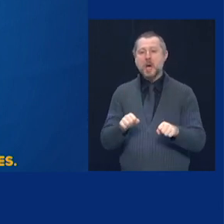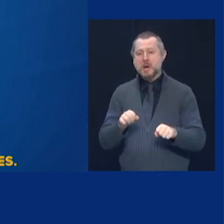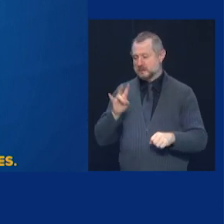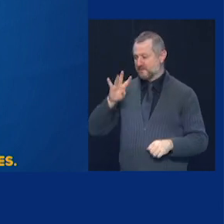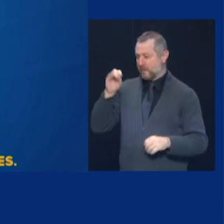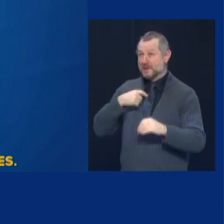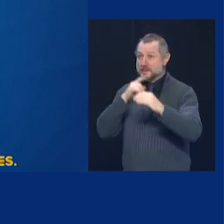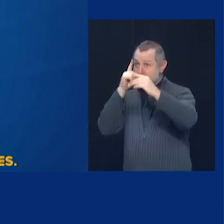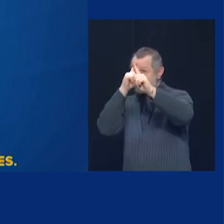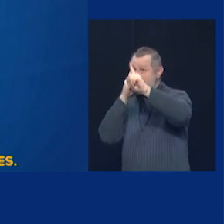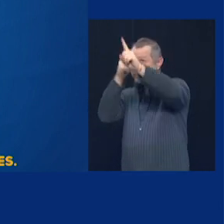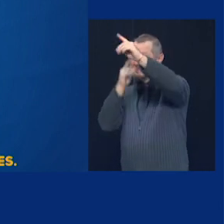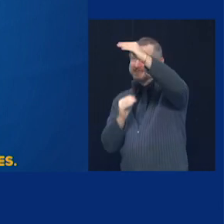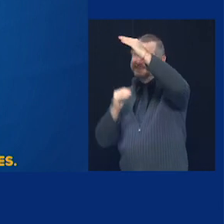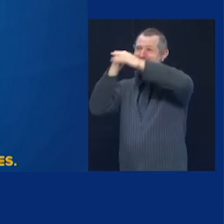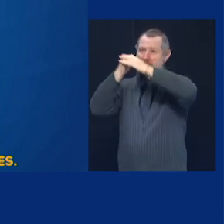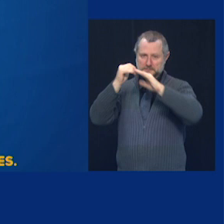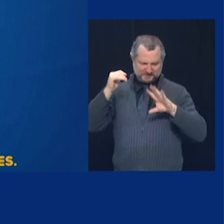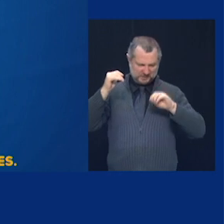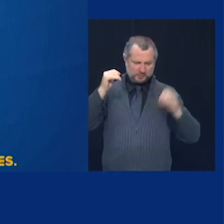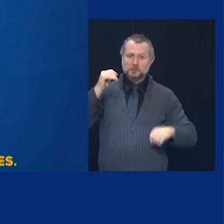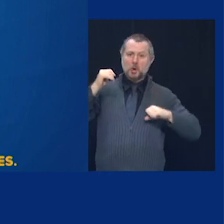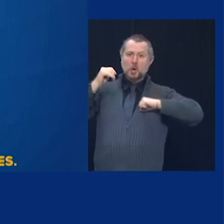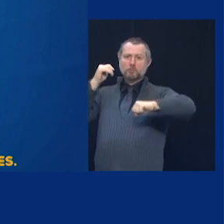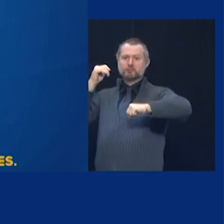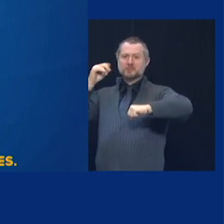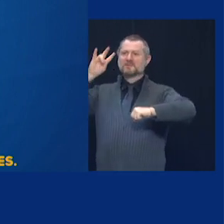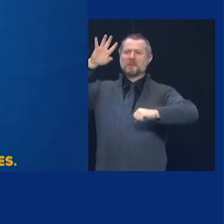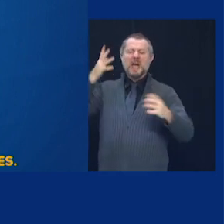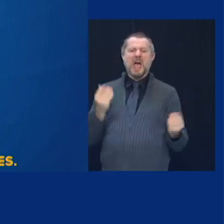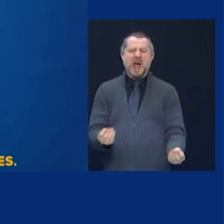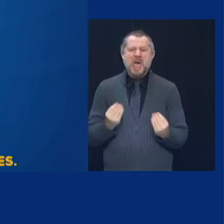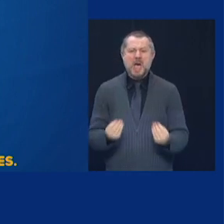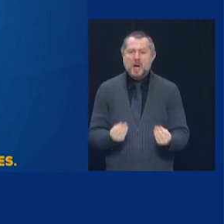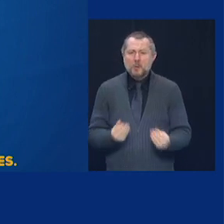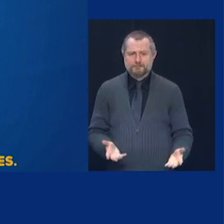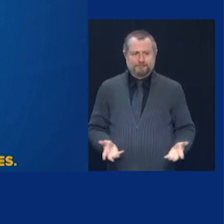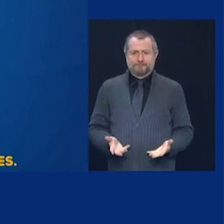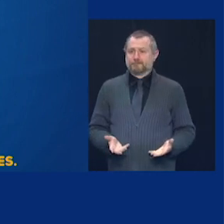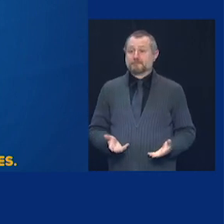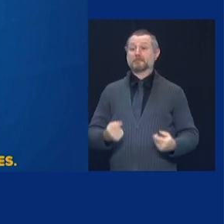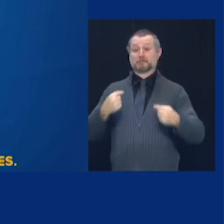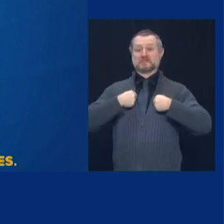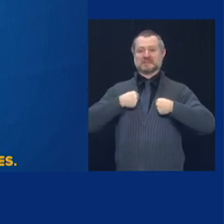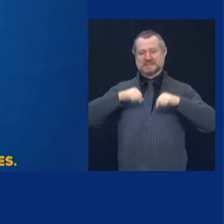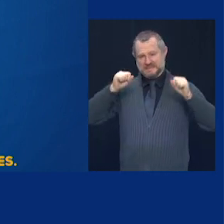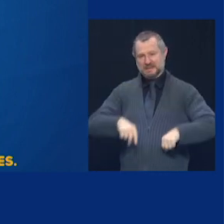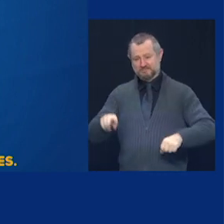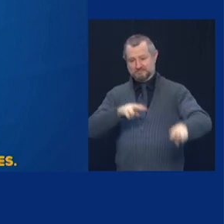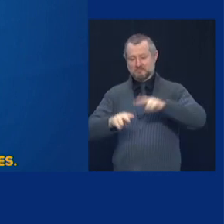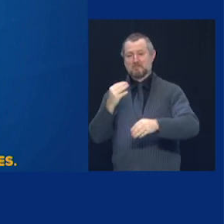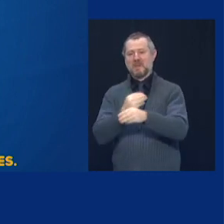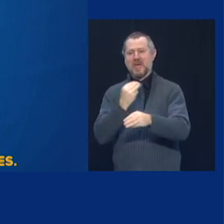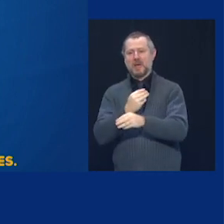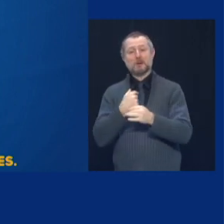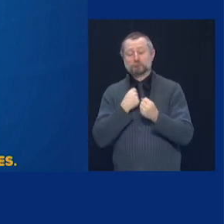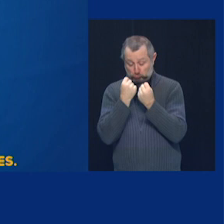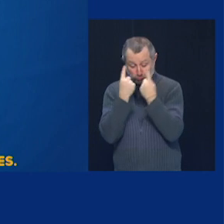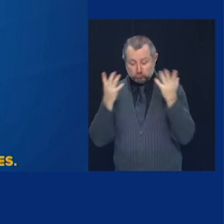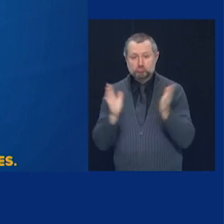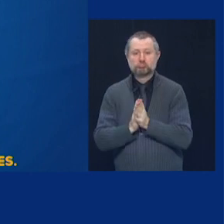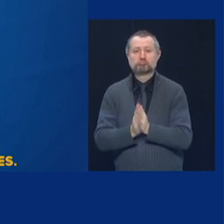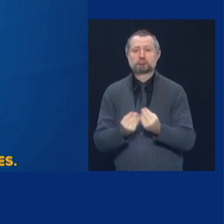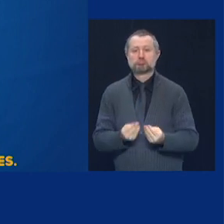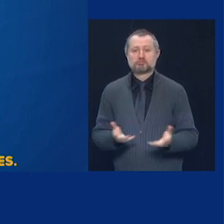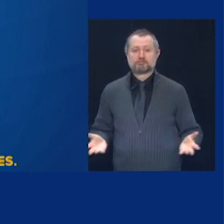if 50% don't take it. That's, even I can do that math. So we're going to